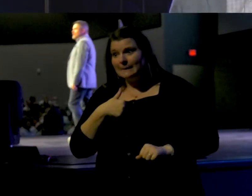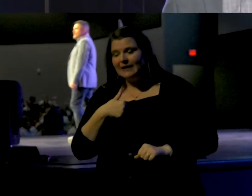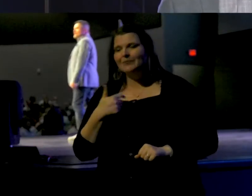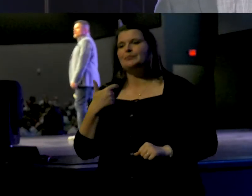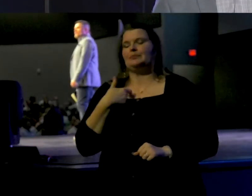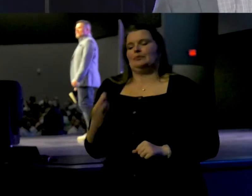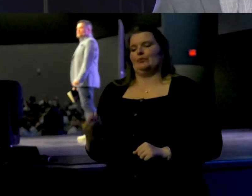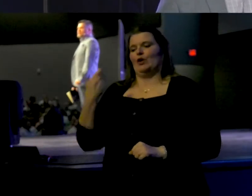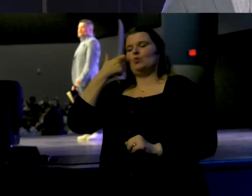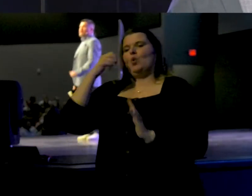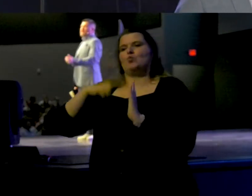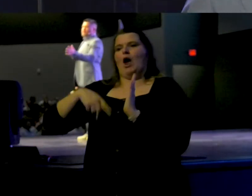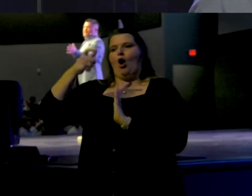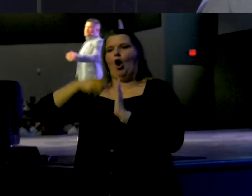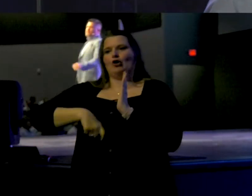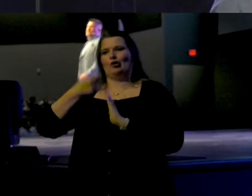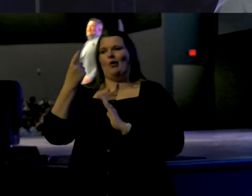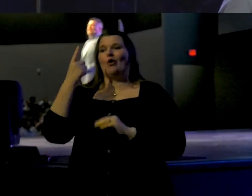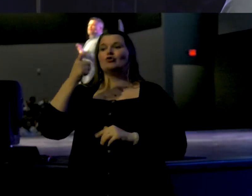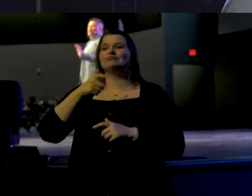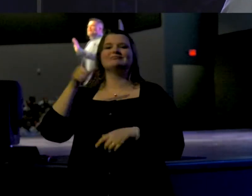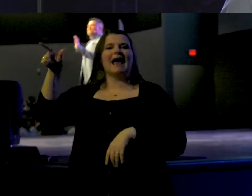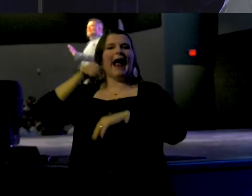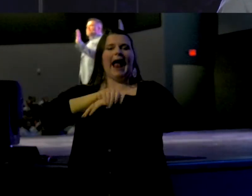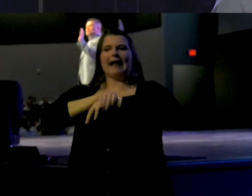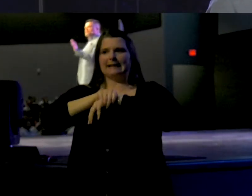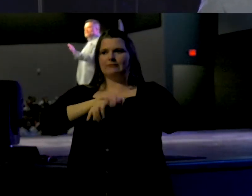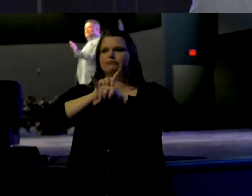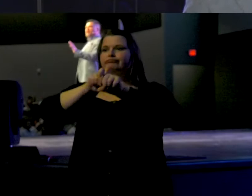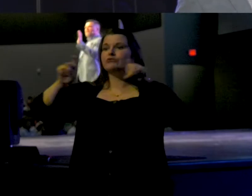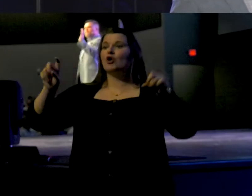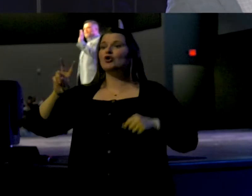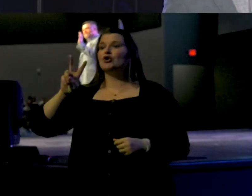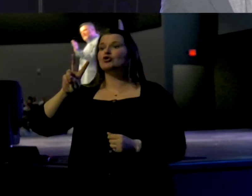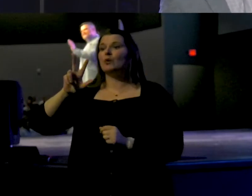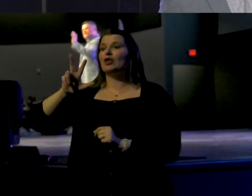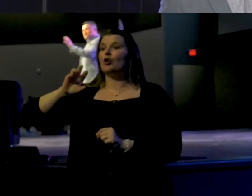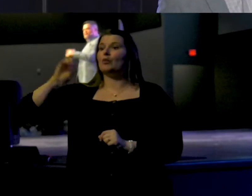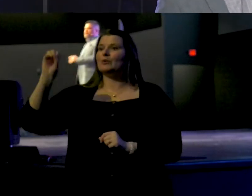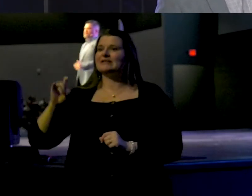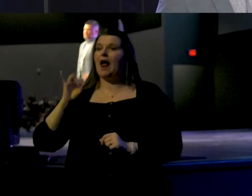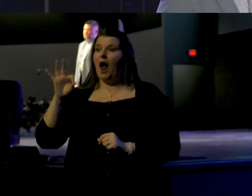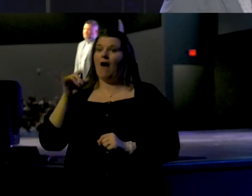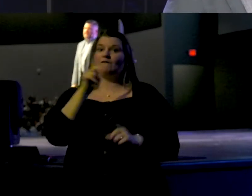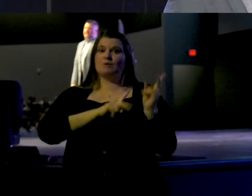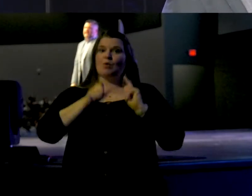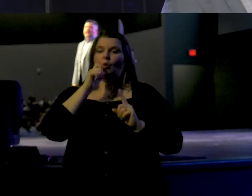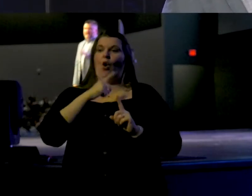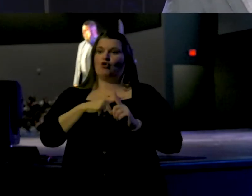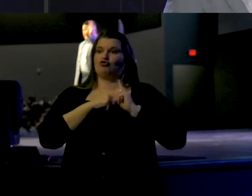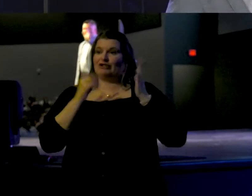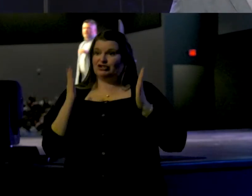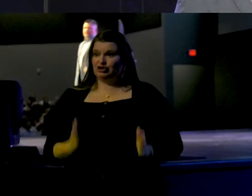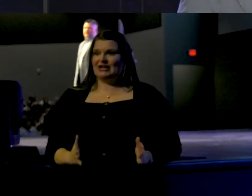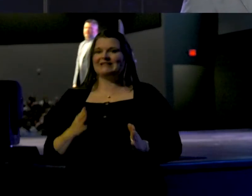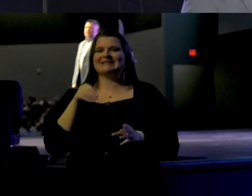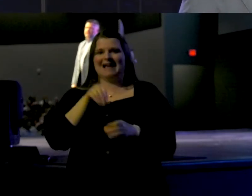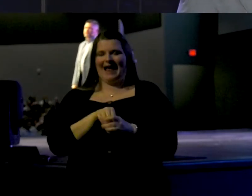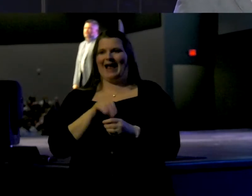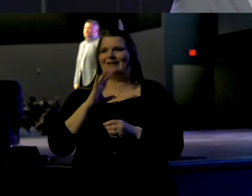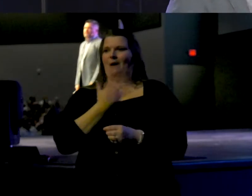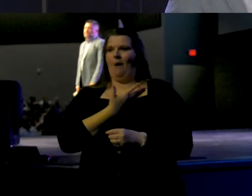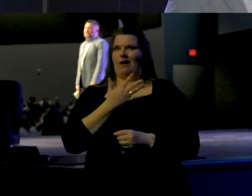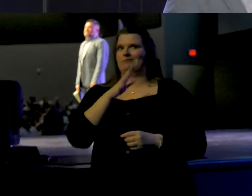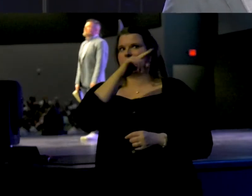an article that a survey was done in Great Britain and 25% of professing Christians in our neighboring country